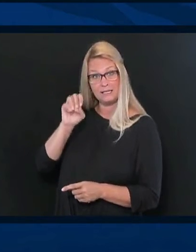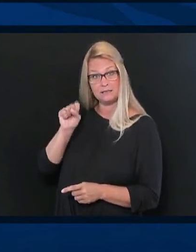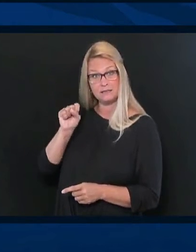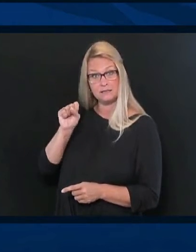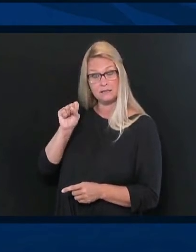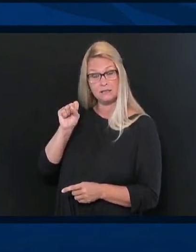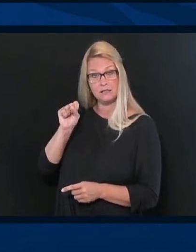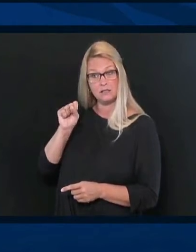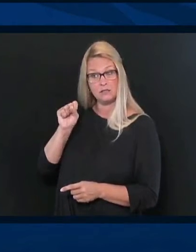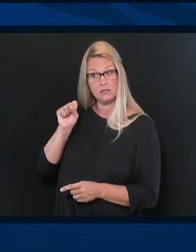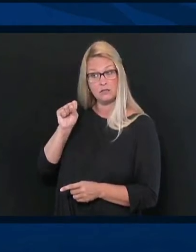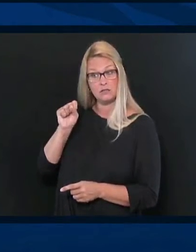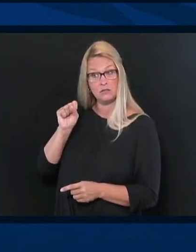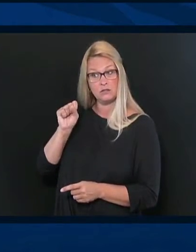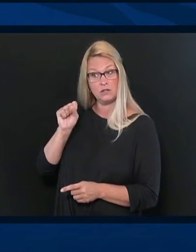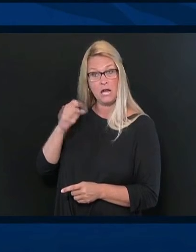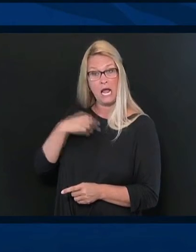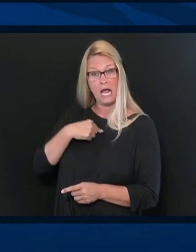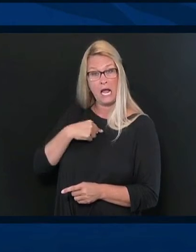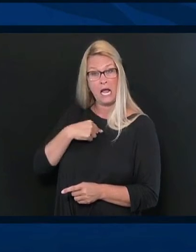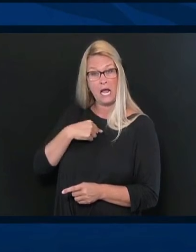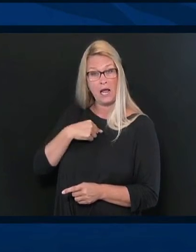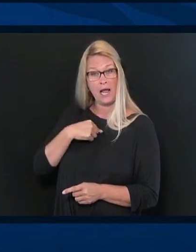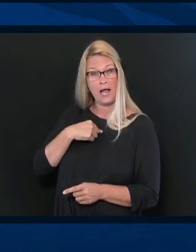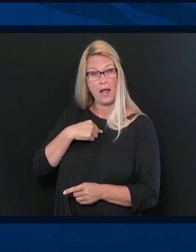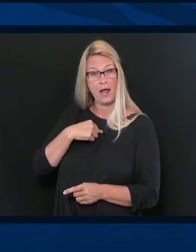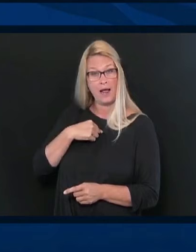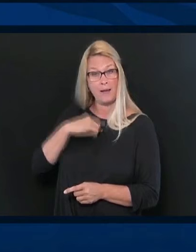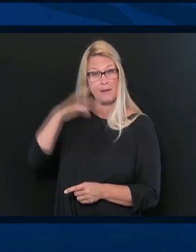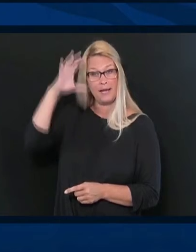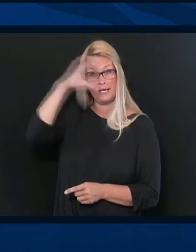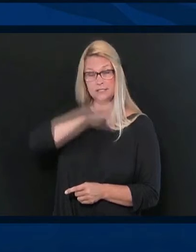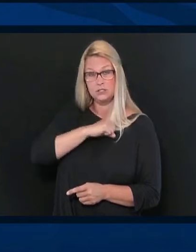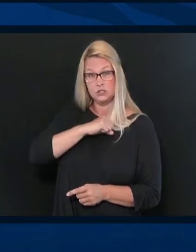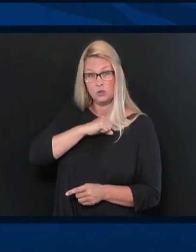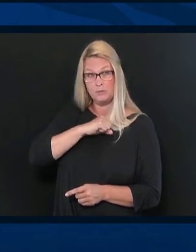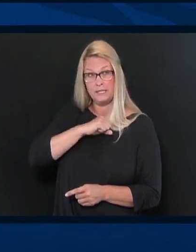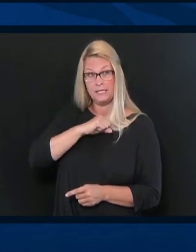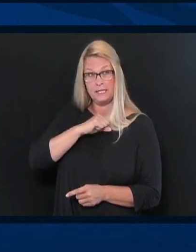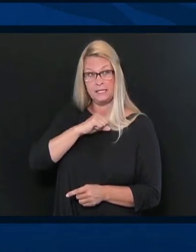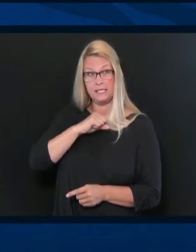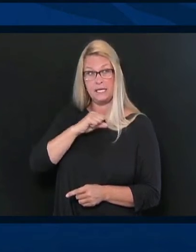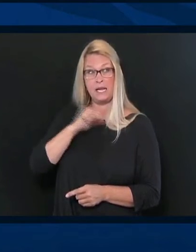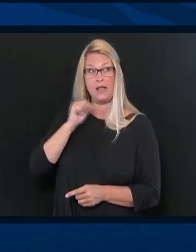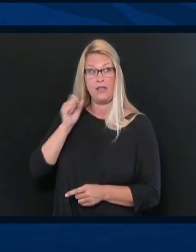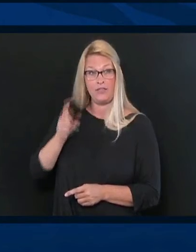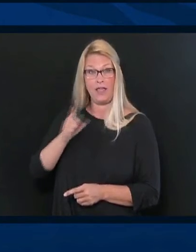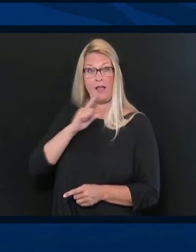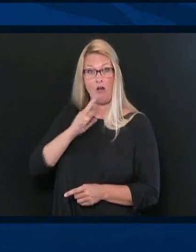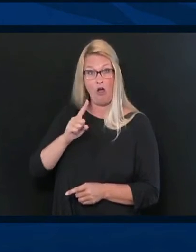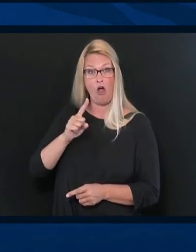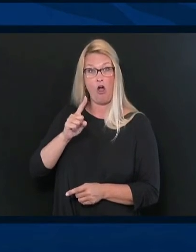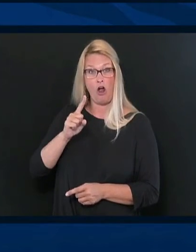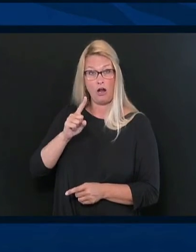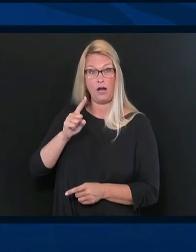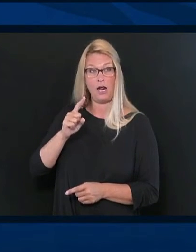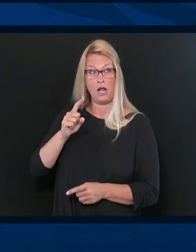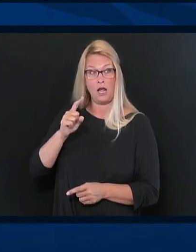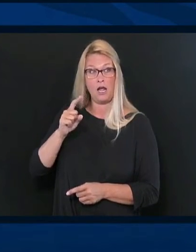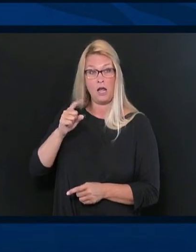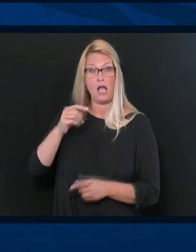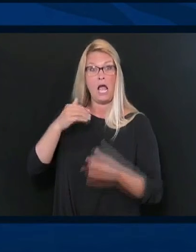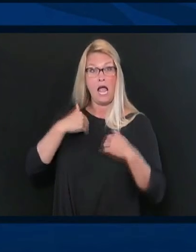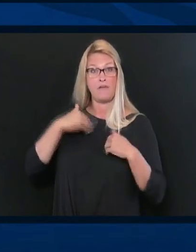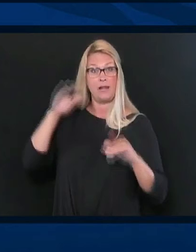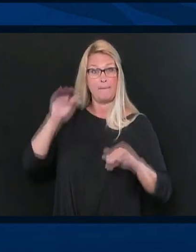Now, um, I'm assuming the, the pre-qualification means that they are in fact carrying a balance from March to